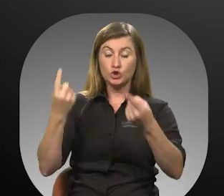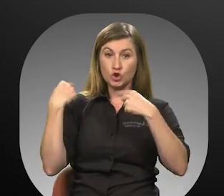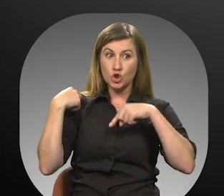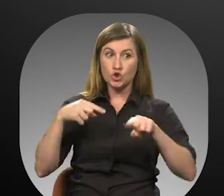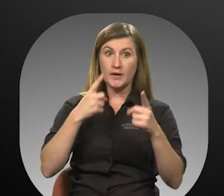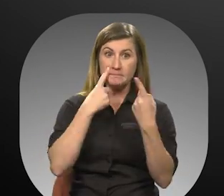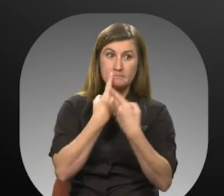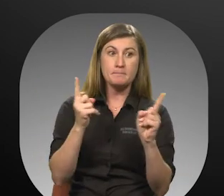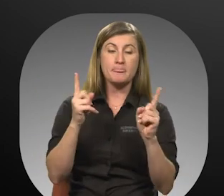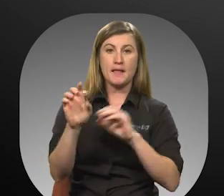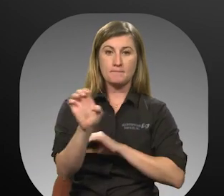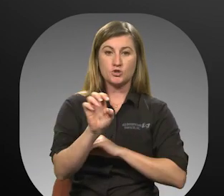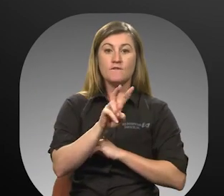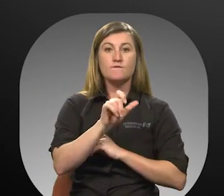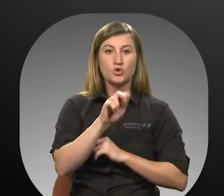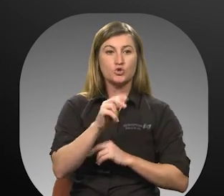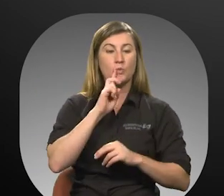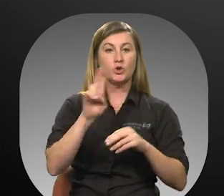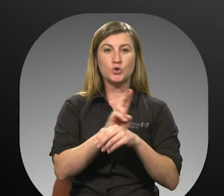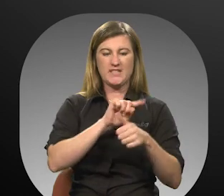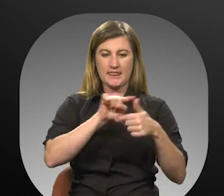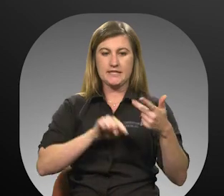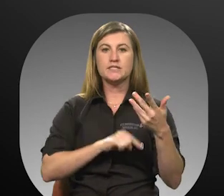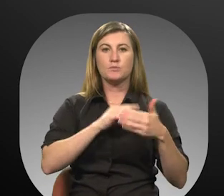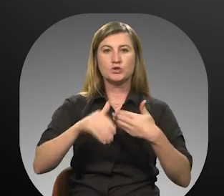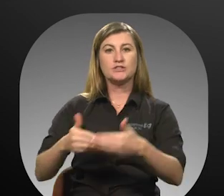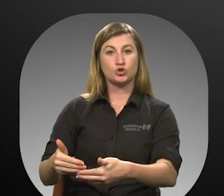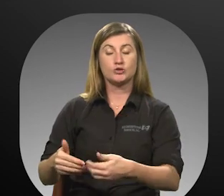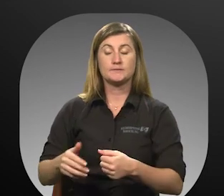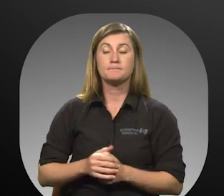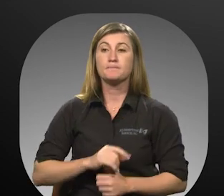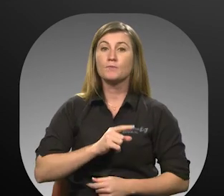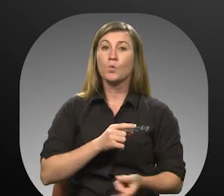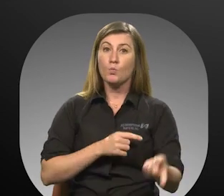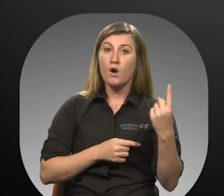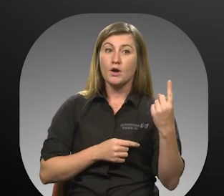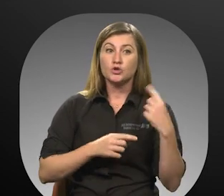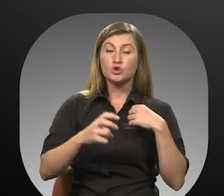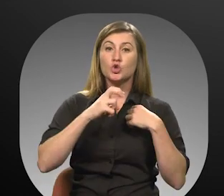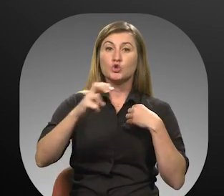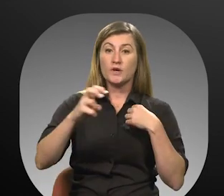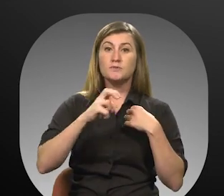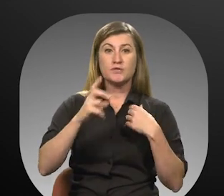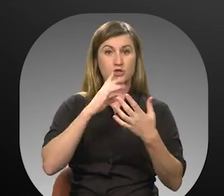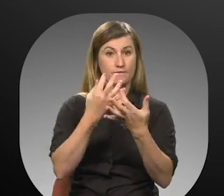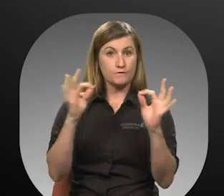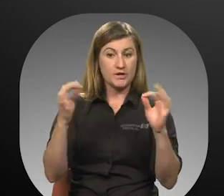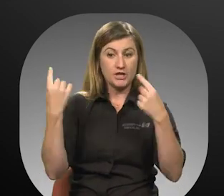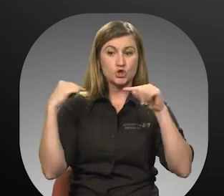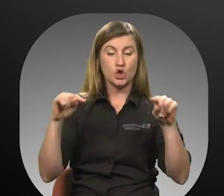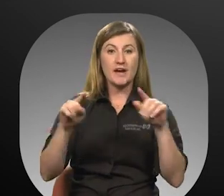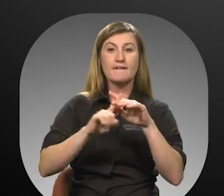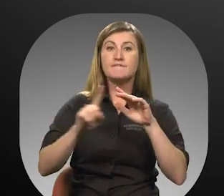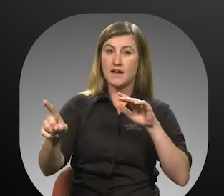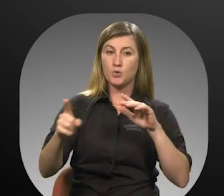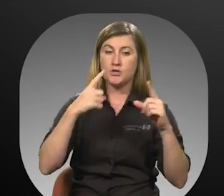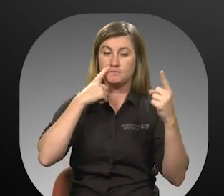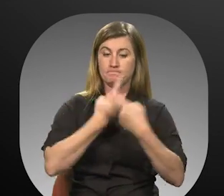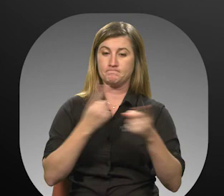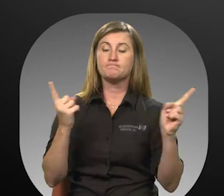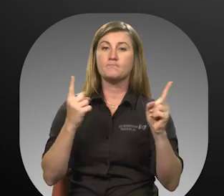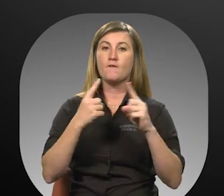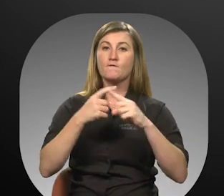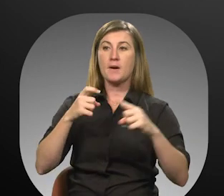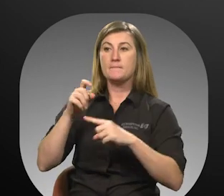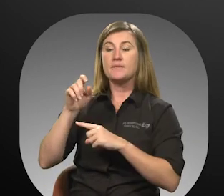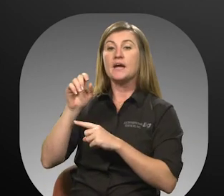emergencies, Votran will utilize the following procedures. 21. Transportation is free during evacuations declared by